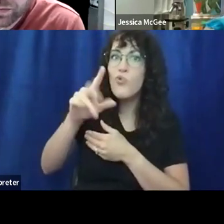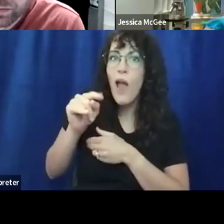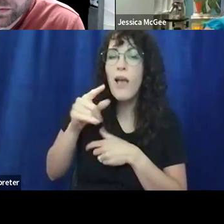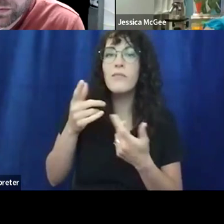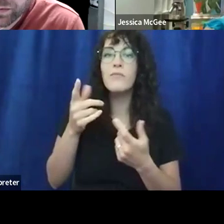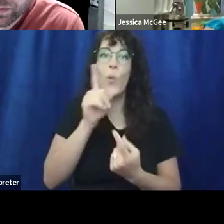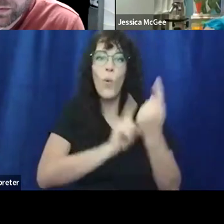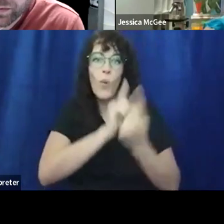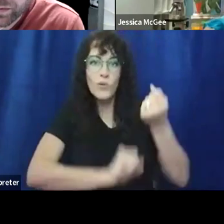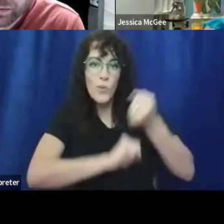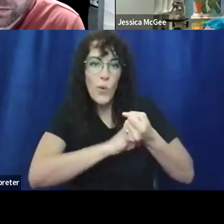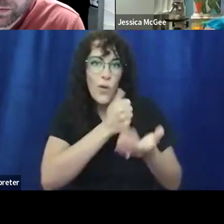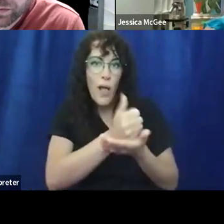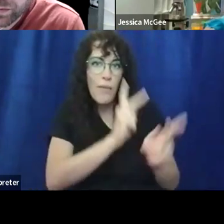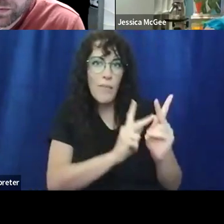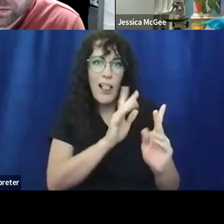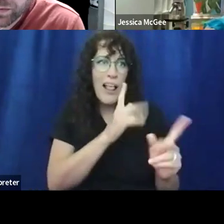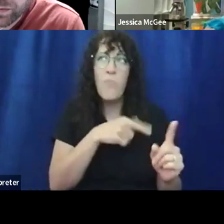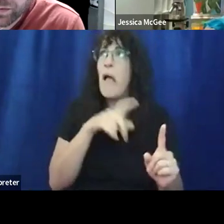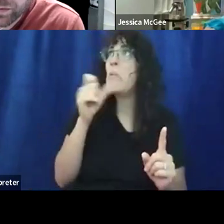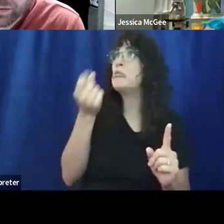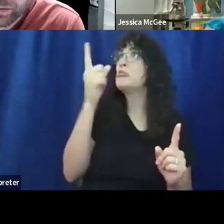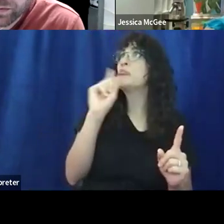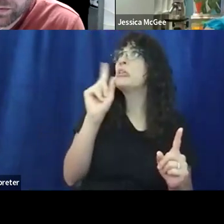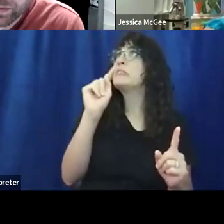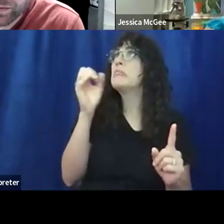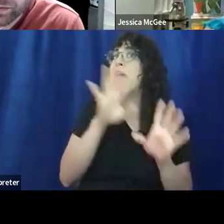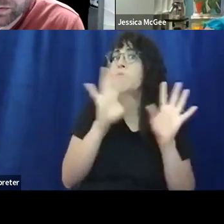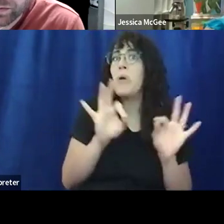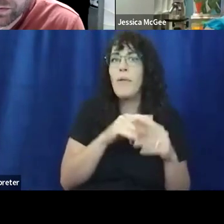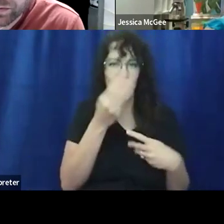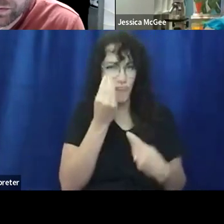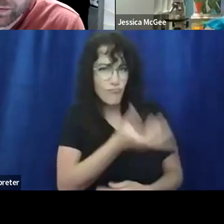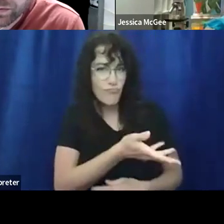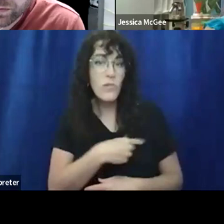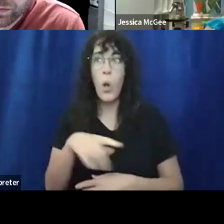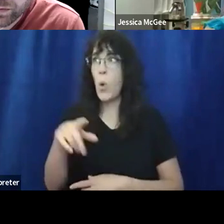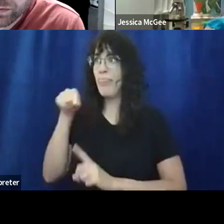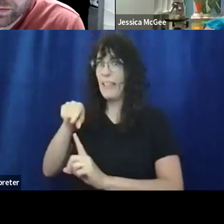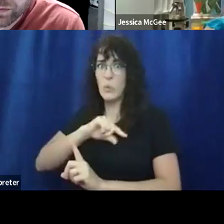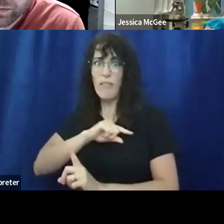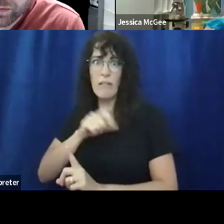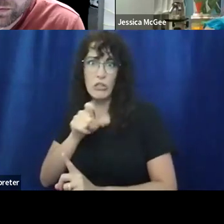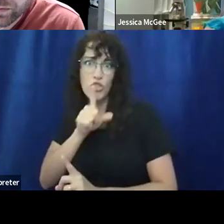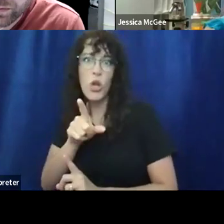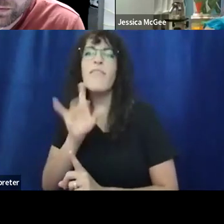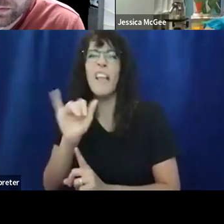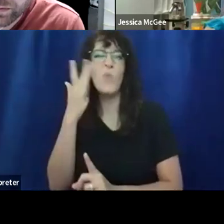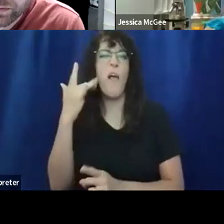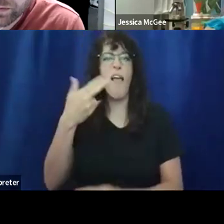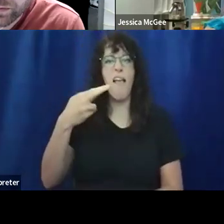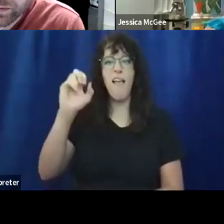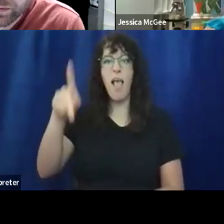to help people walk through. I don't understand where my tax forms are for this, or I don't understand if I qualify for this. That's why our help desk is here. So